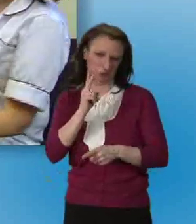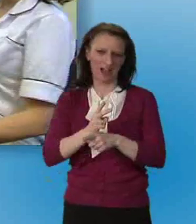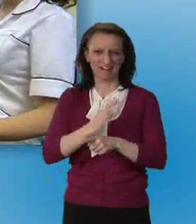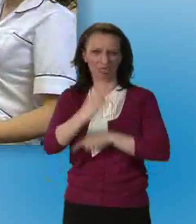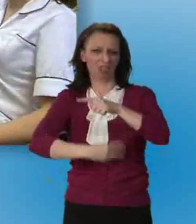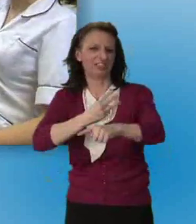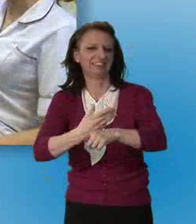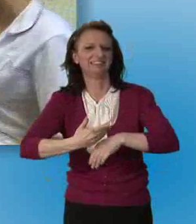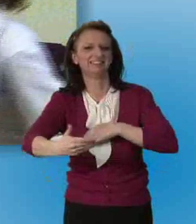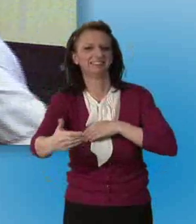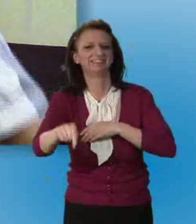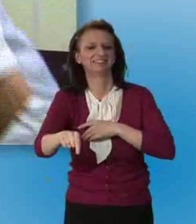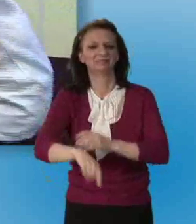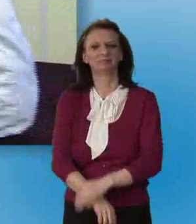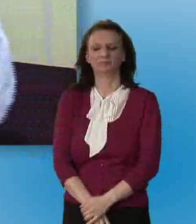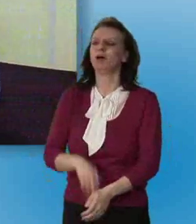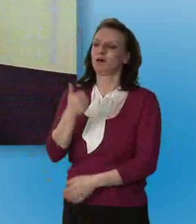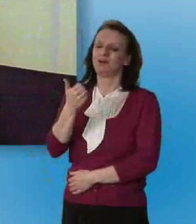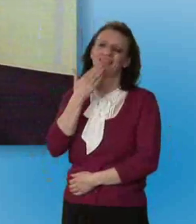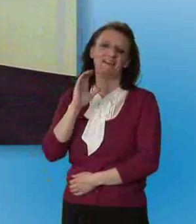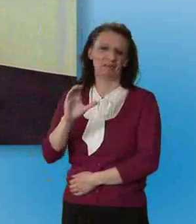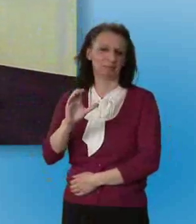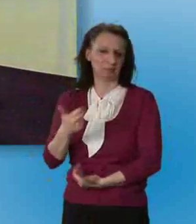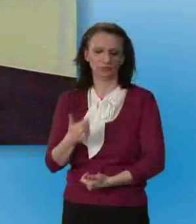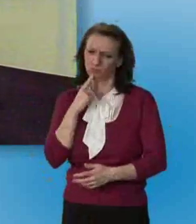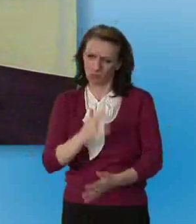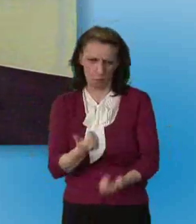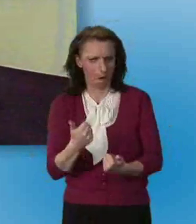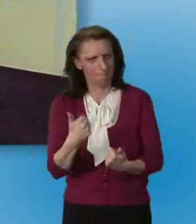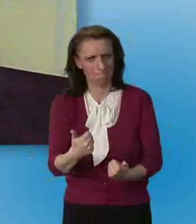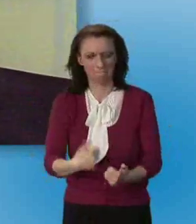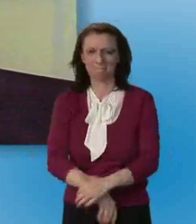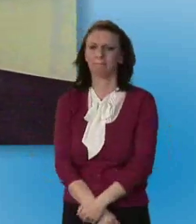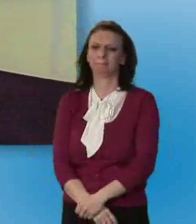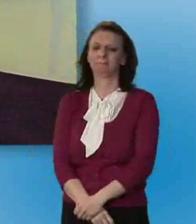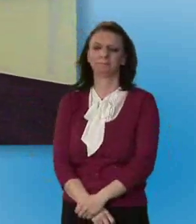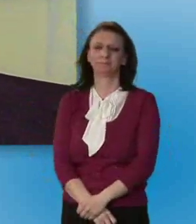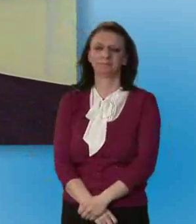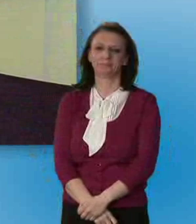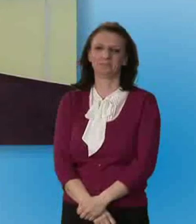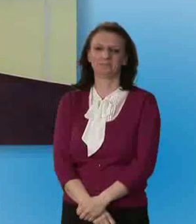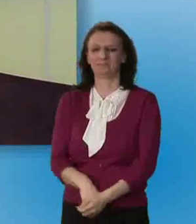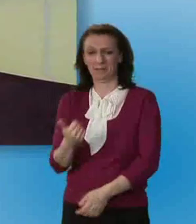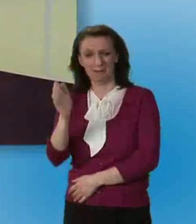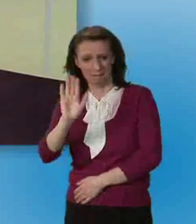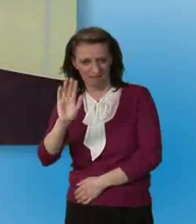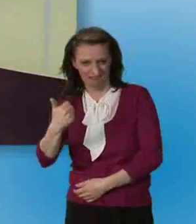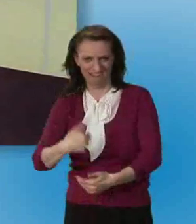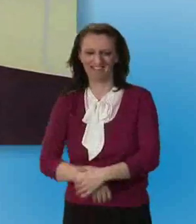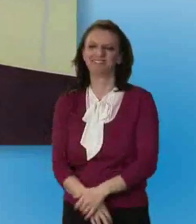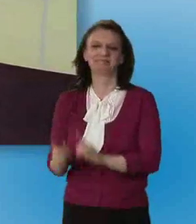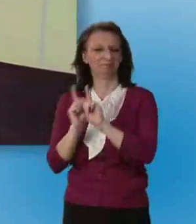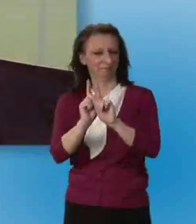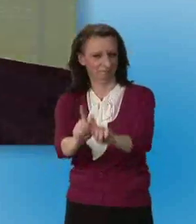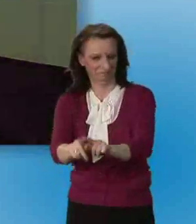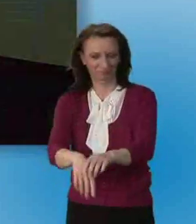Thank you. All right you're welcome. very much. You're welcome. There you go. Okay. See you. Bye now. Bye.